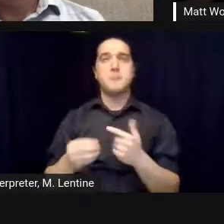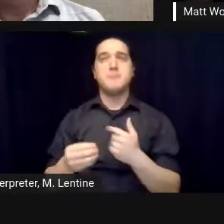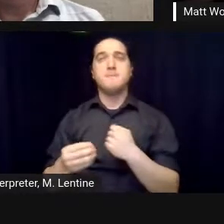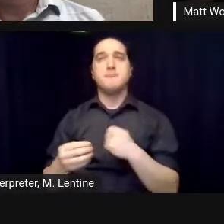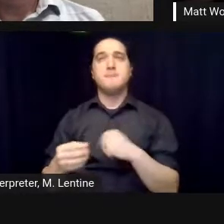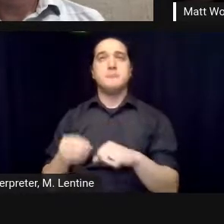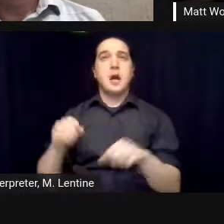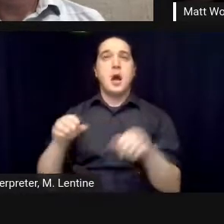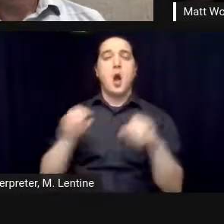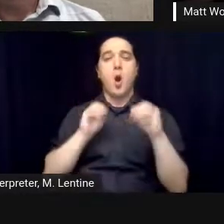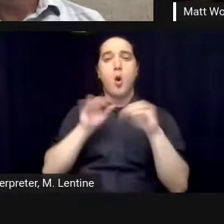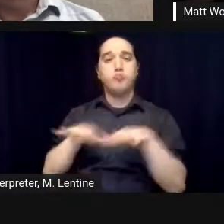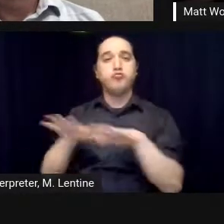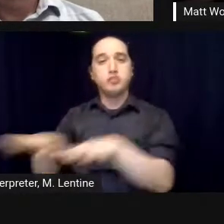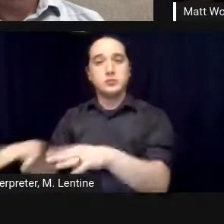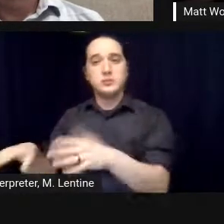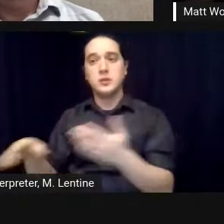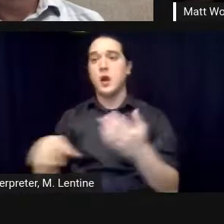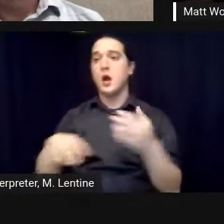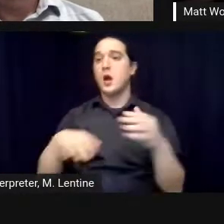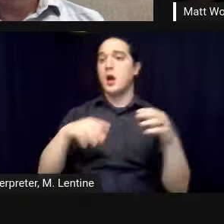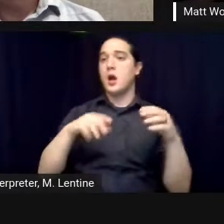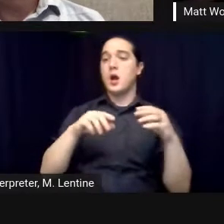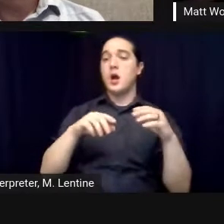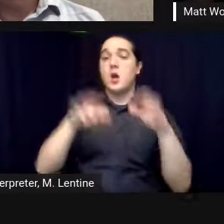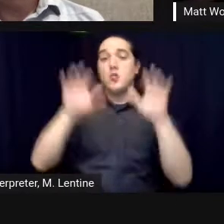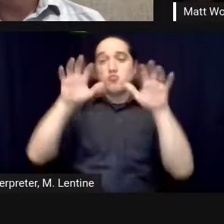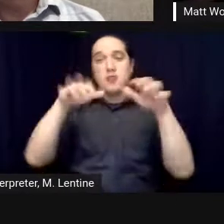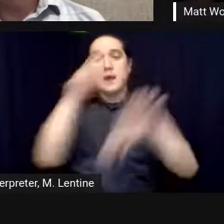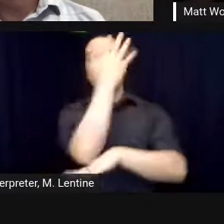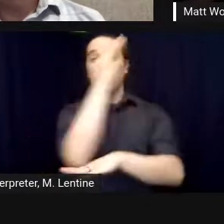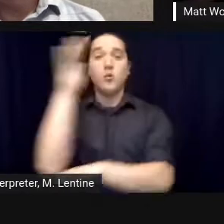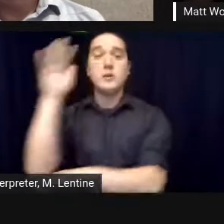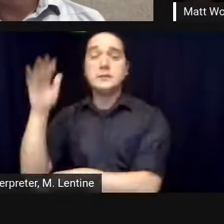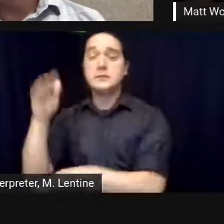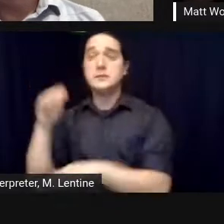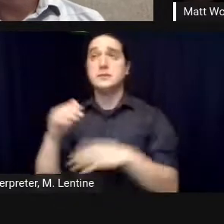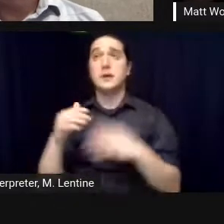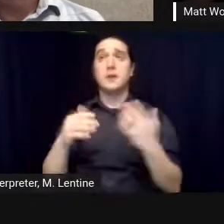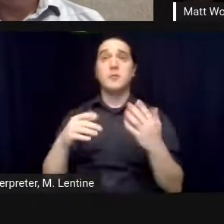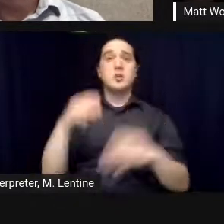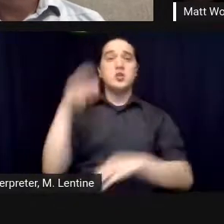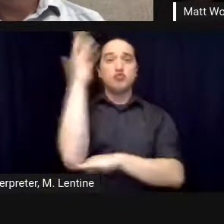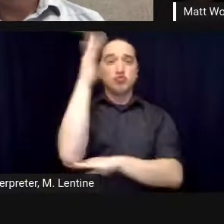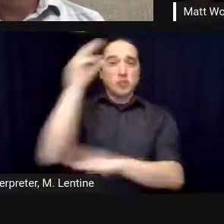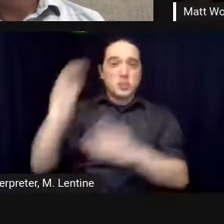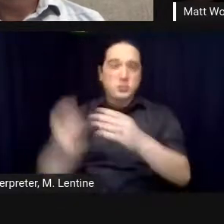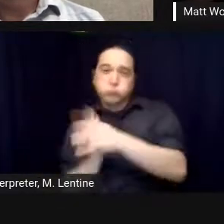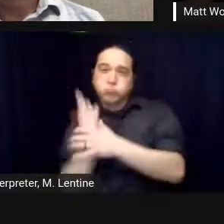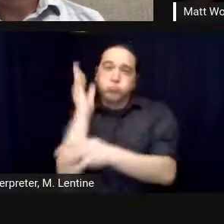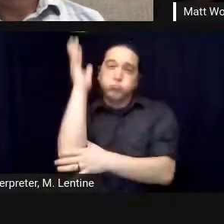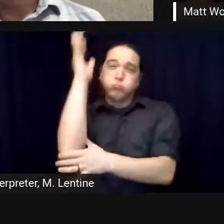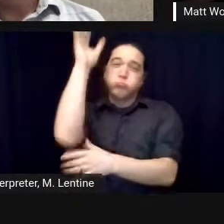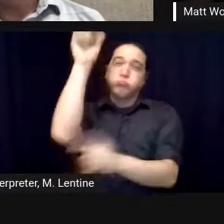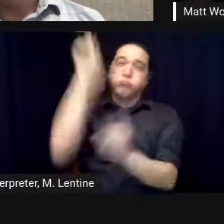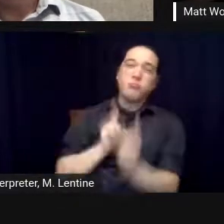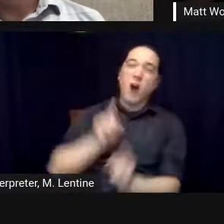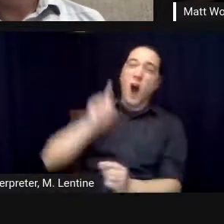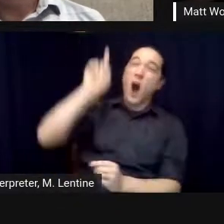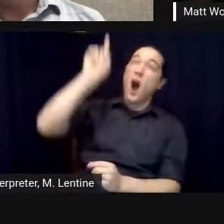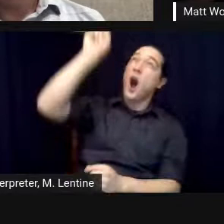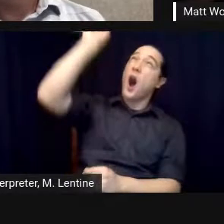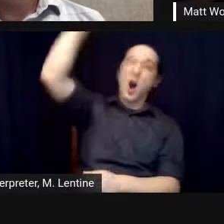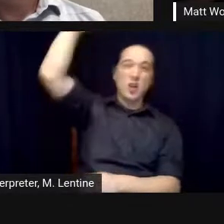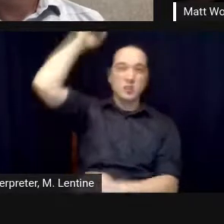you're thinking about a hundred year experiment how tall can you get trees to grow so we had 75 foot ceilings